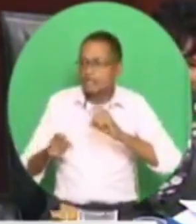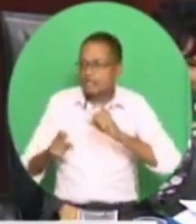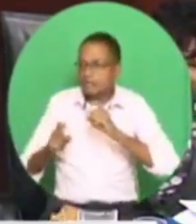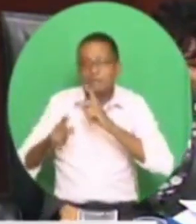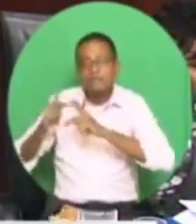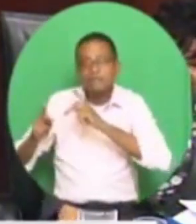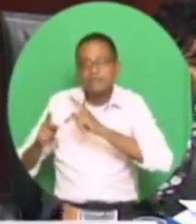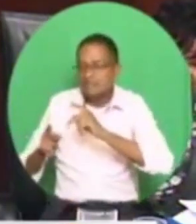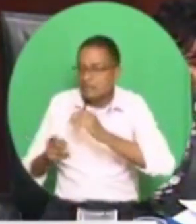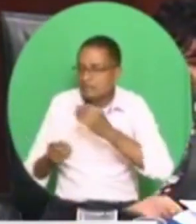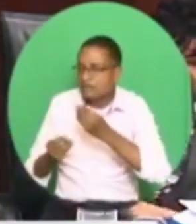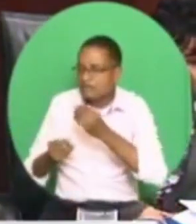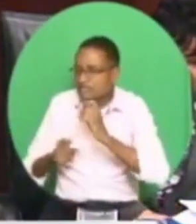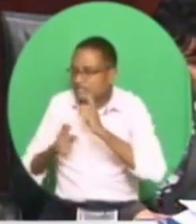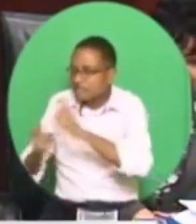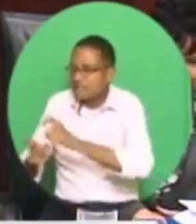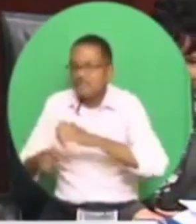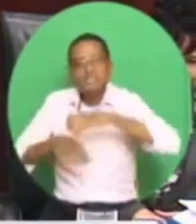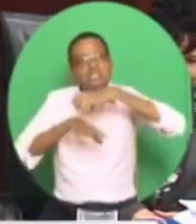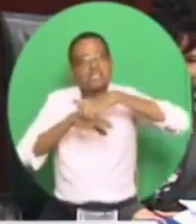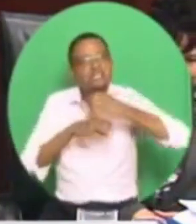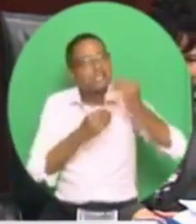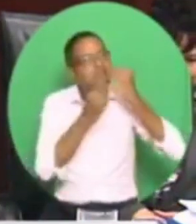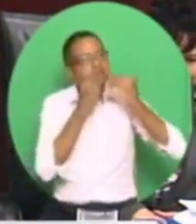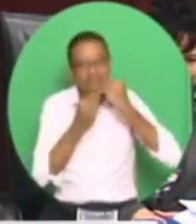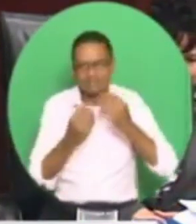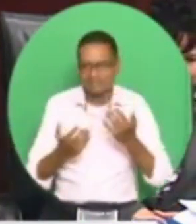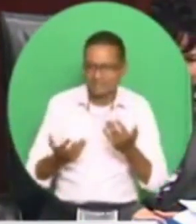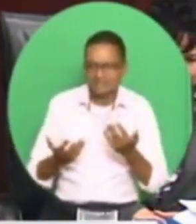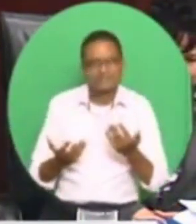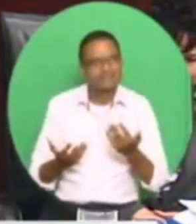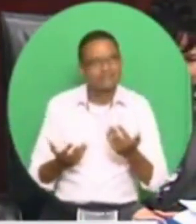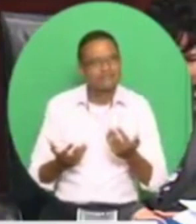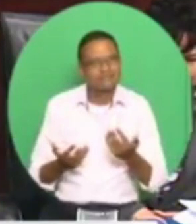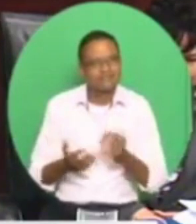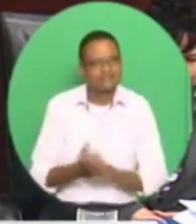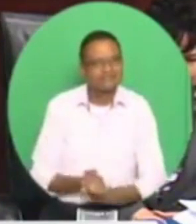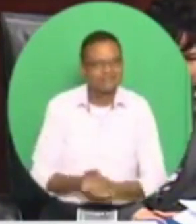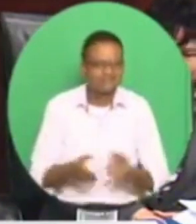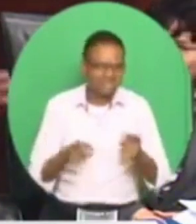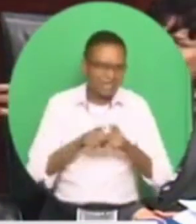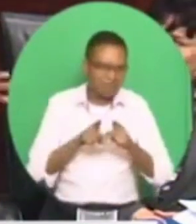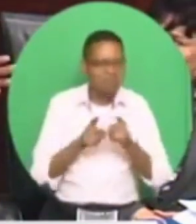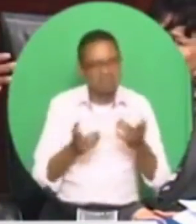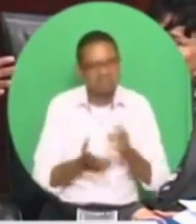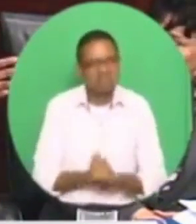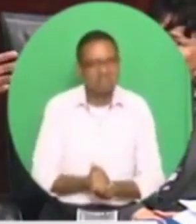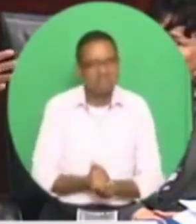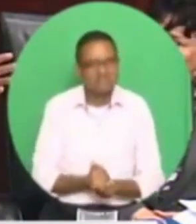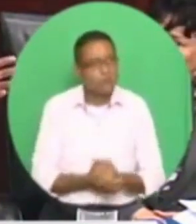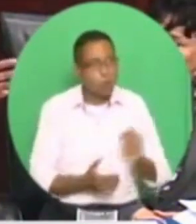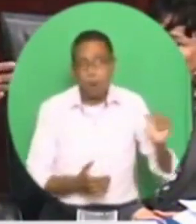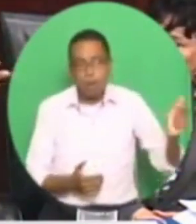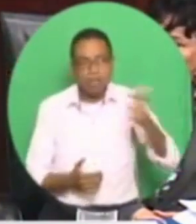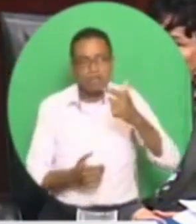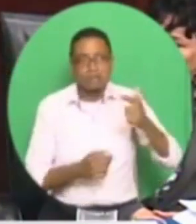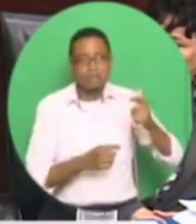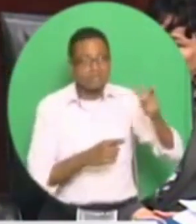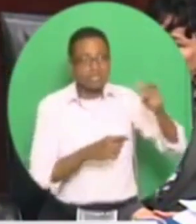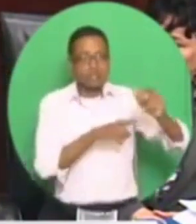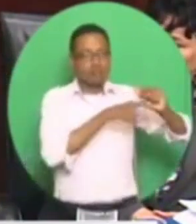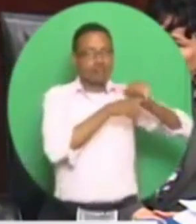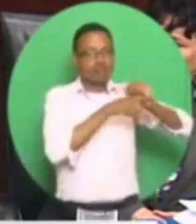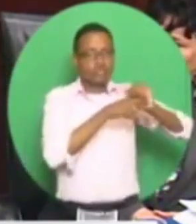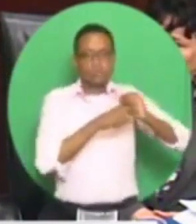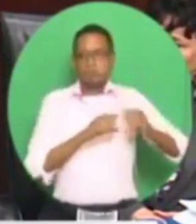with another myth quickly. I want to deal with another myth quickly. You know, all of them are trained to say something. When